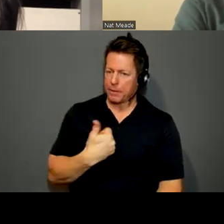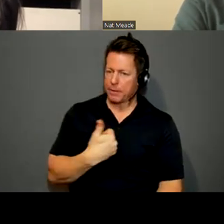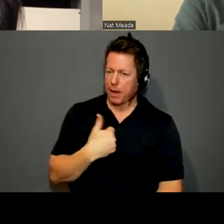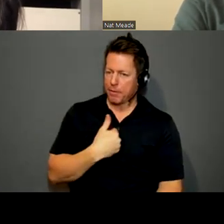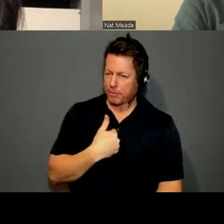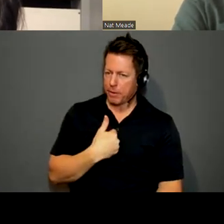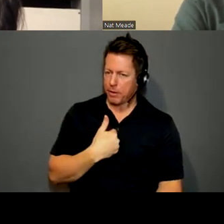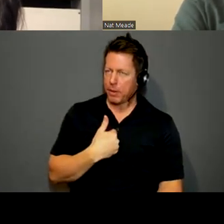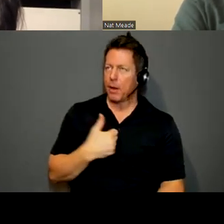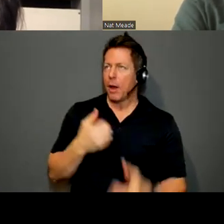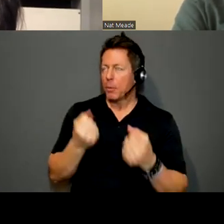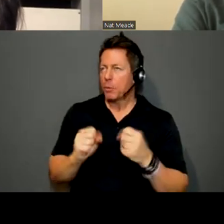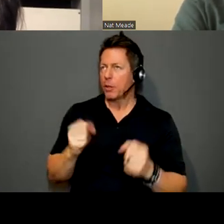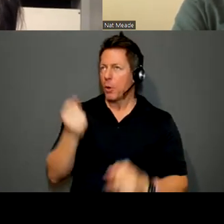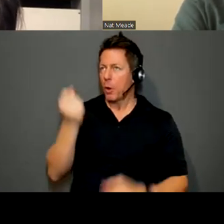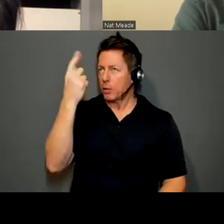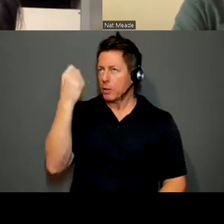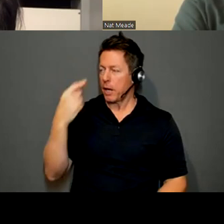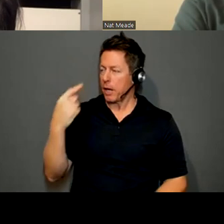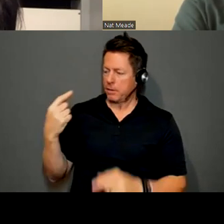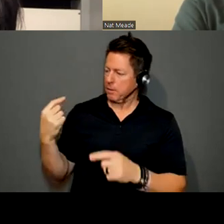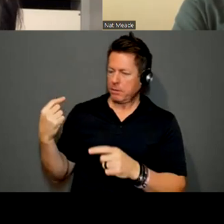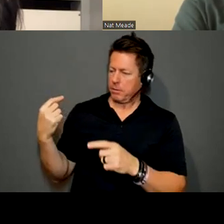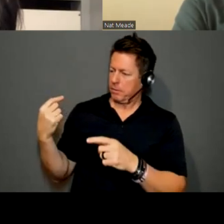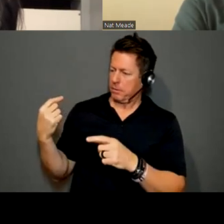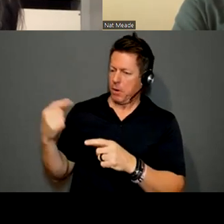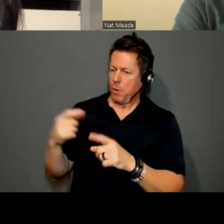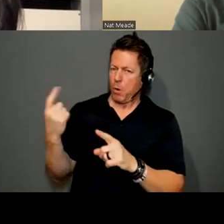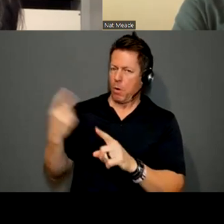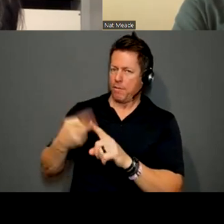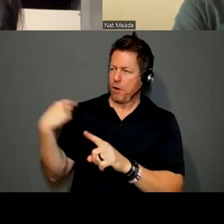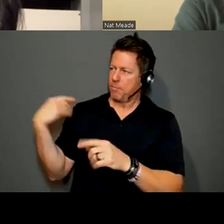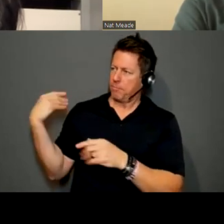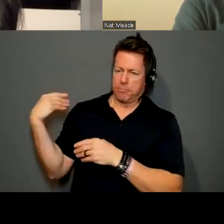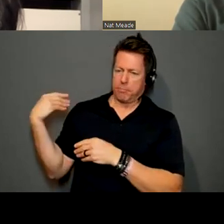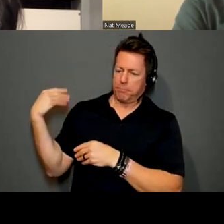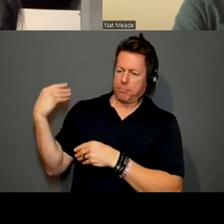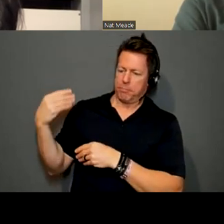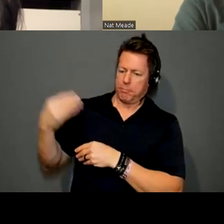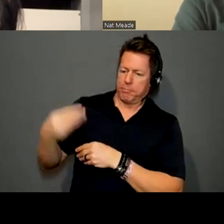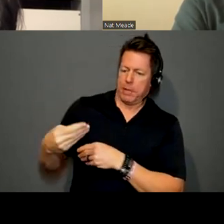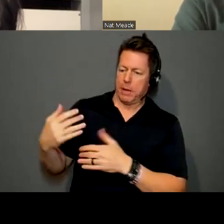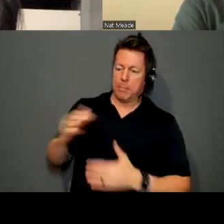or trying to understand where I've come from, the tendencies that I have to